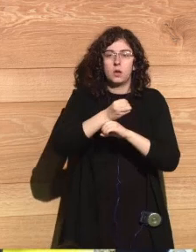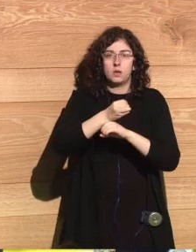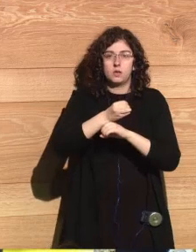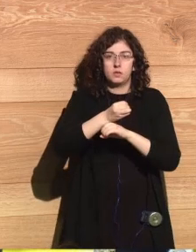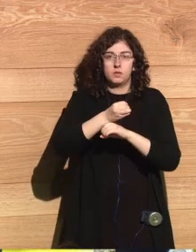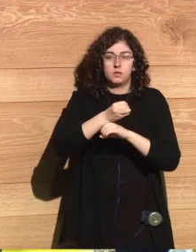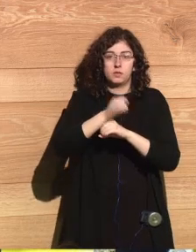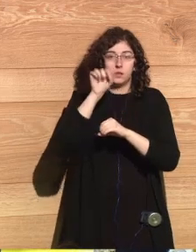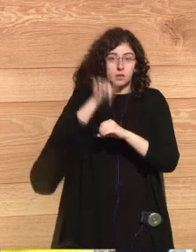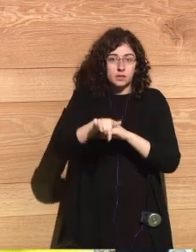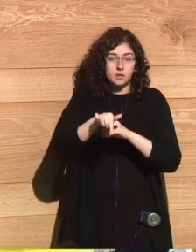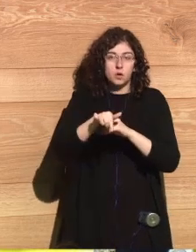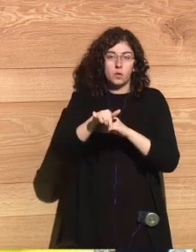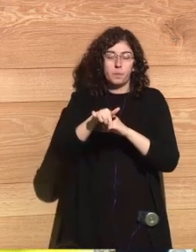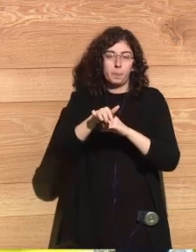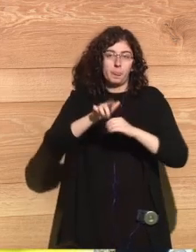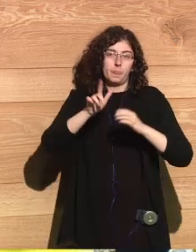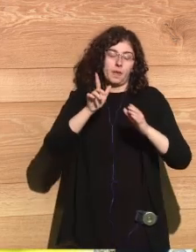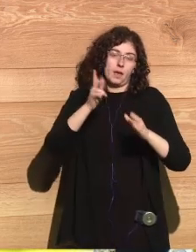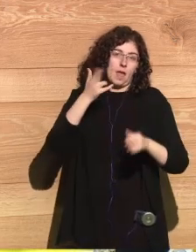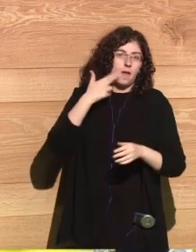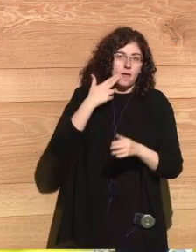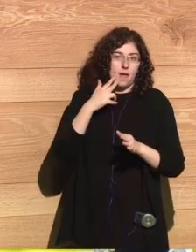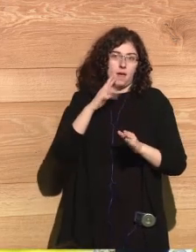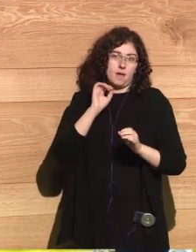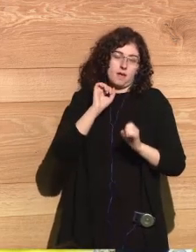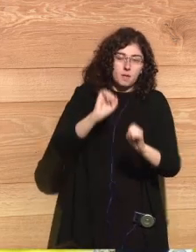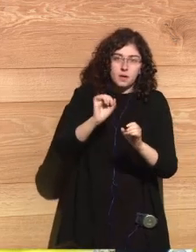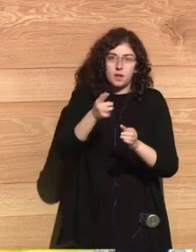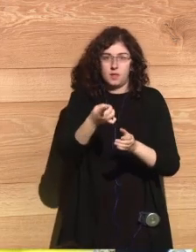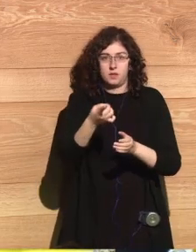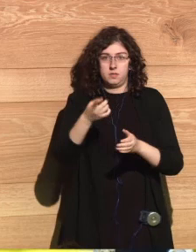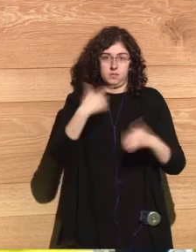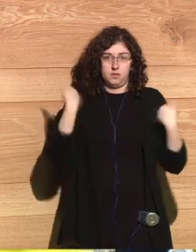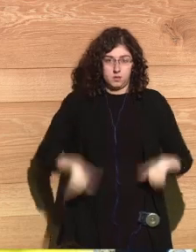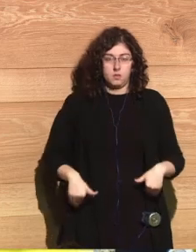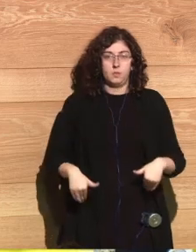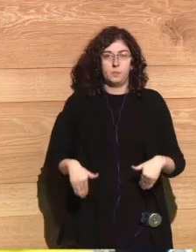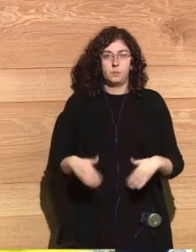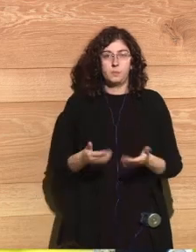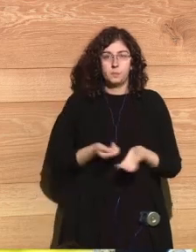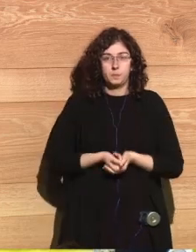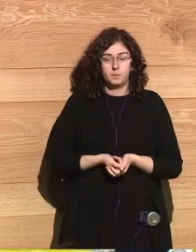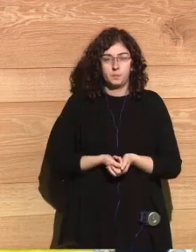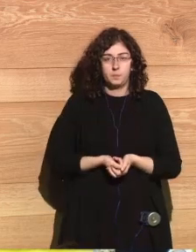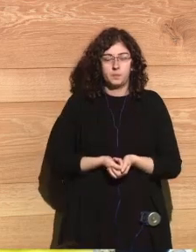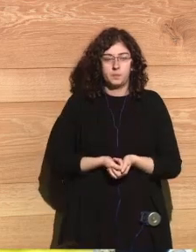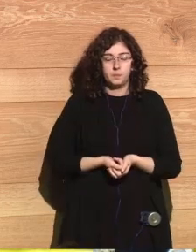weapons as one of the biggest threats to the evolution of human beings and